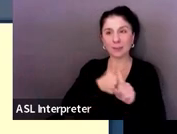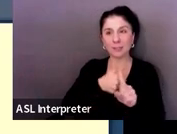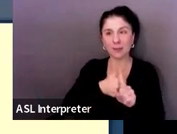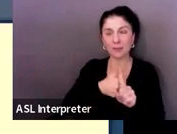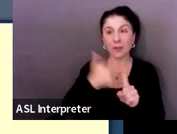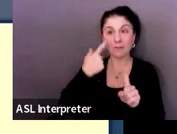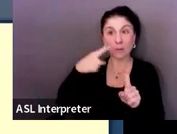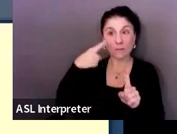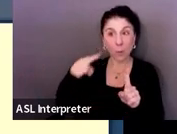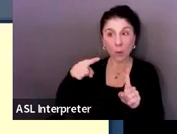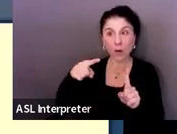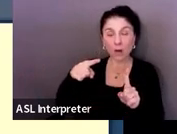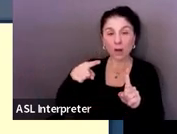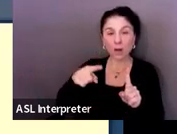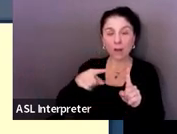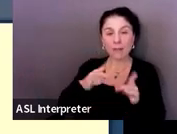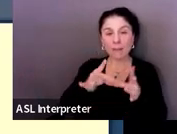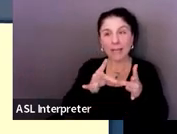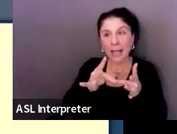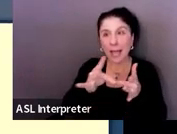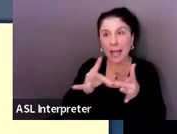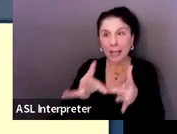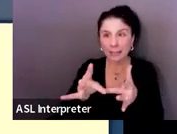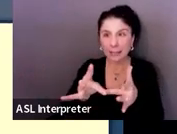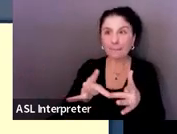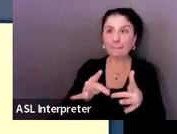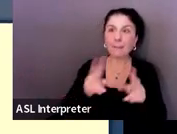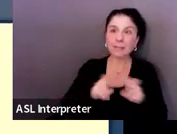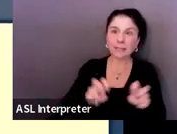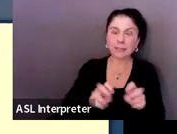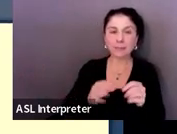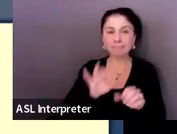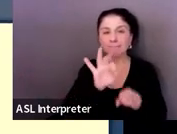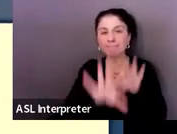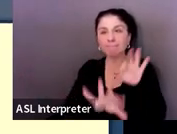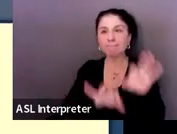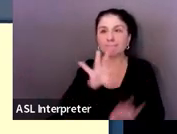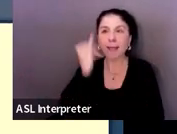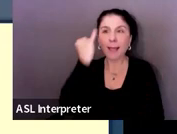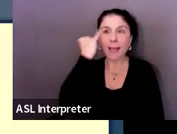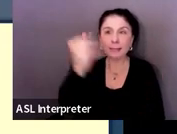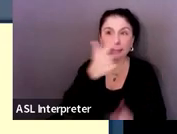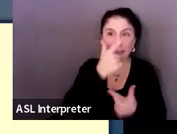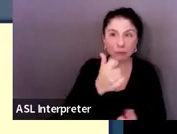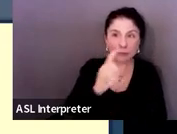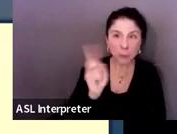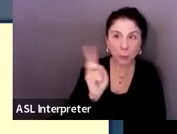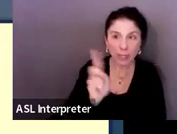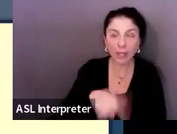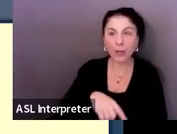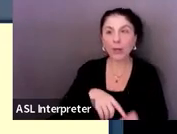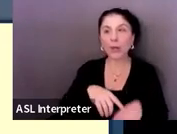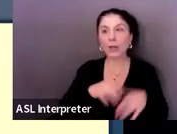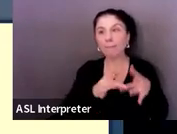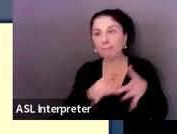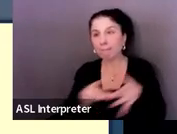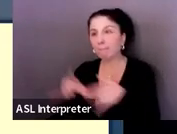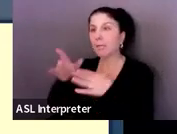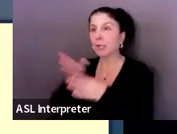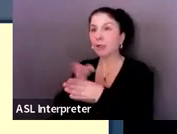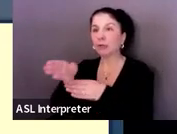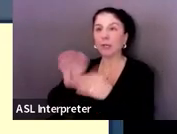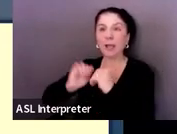give them some guidance and give them some ideas about what they're interested in and, you know, what they potentially could do.